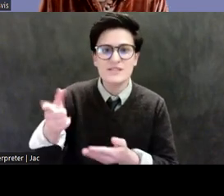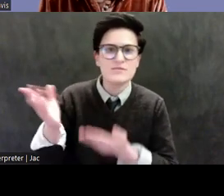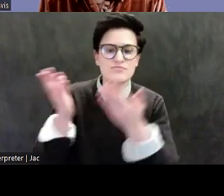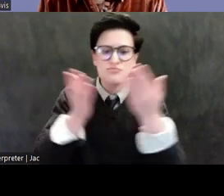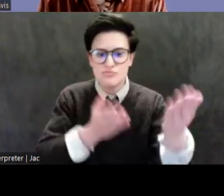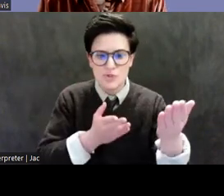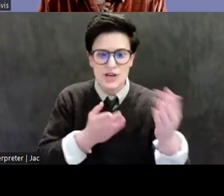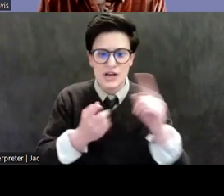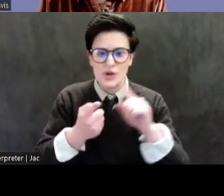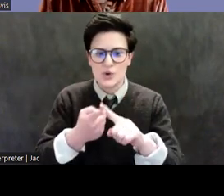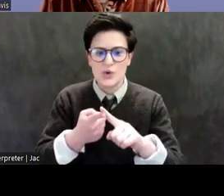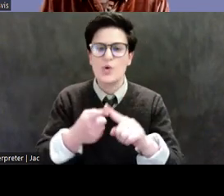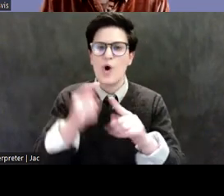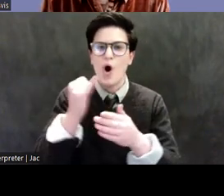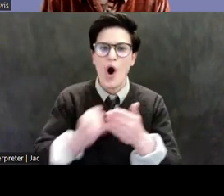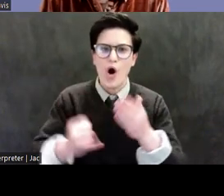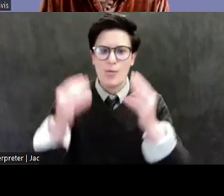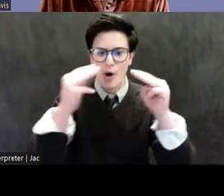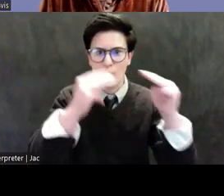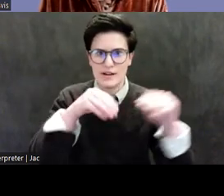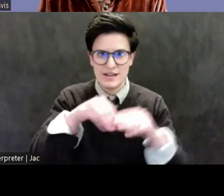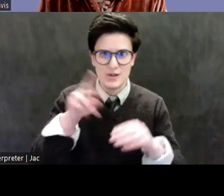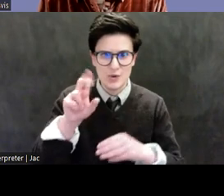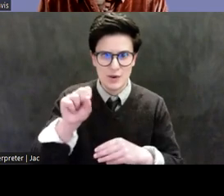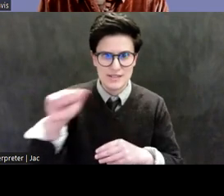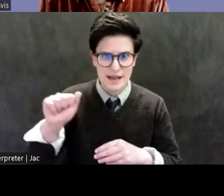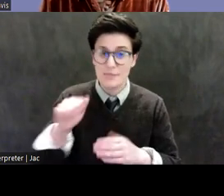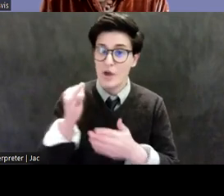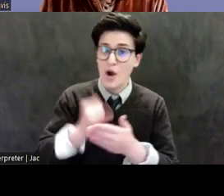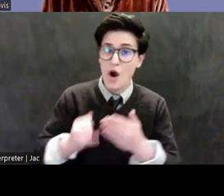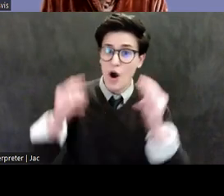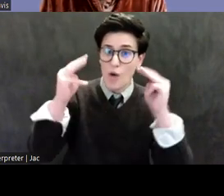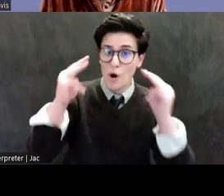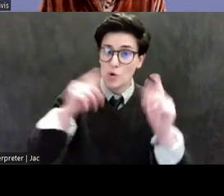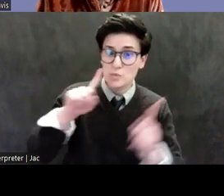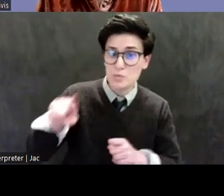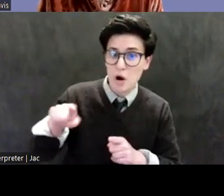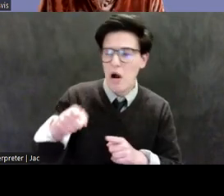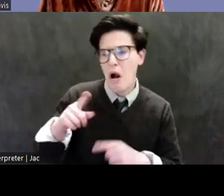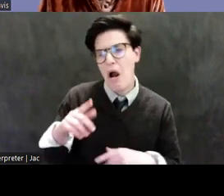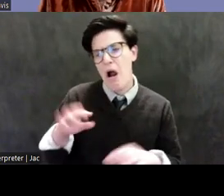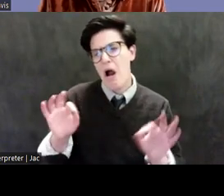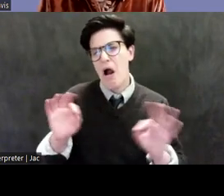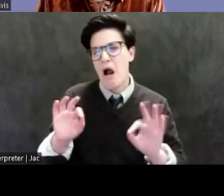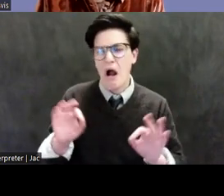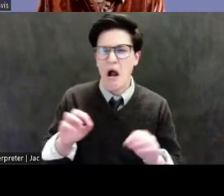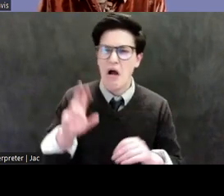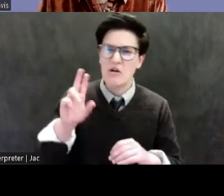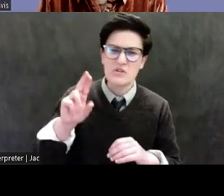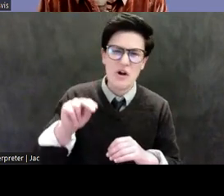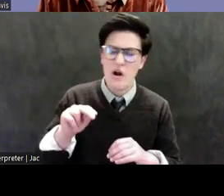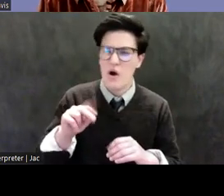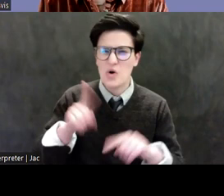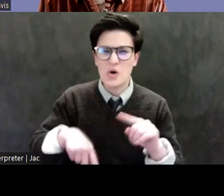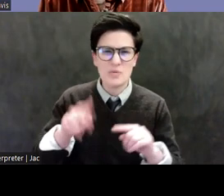The art market's response, at least publicly, was skepticism, if not indignation. One founder of a